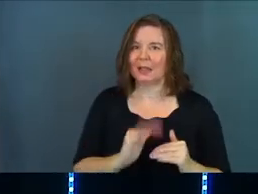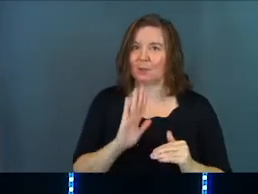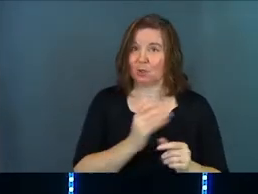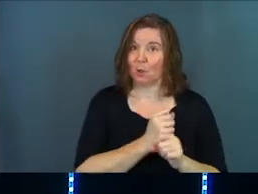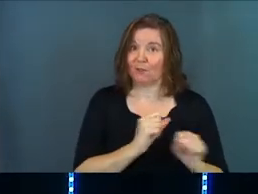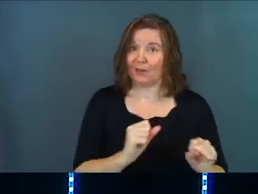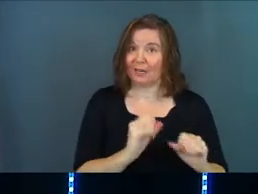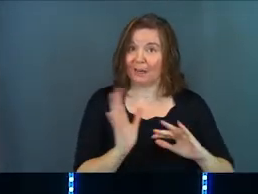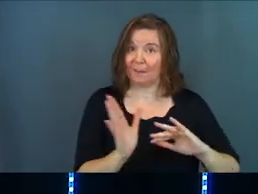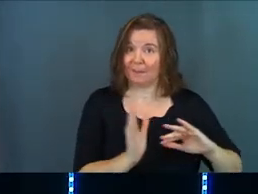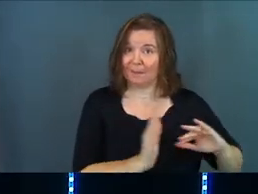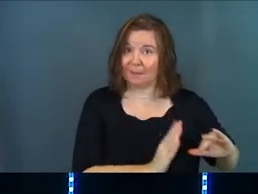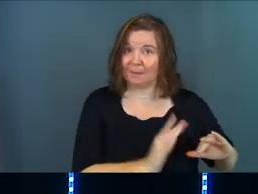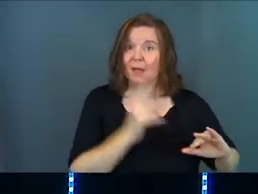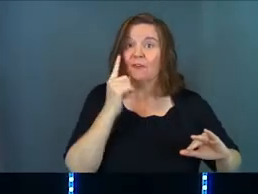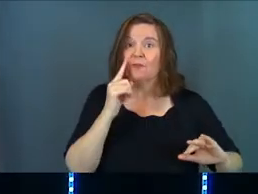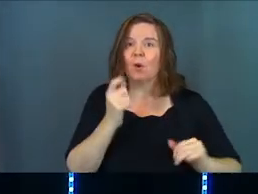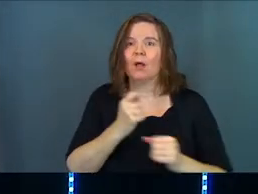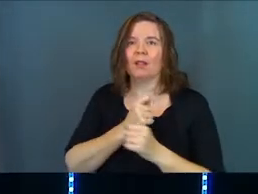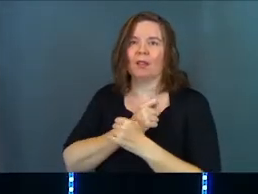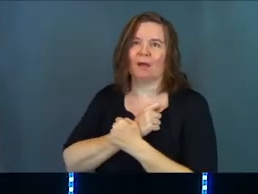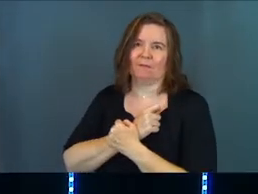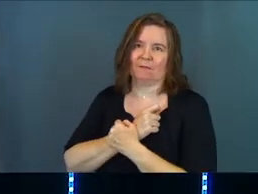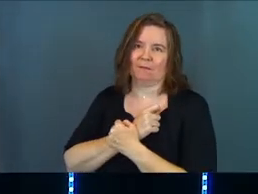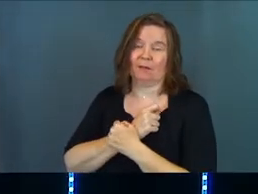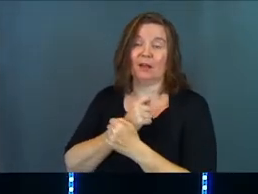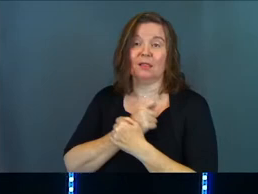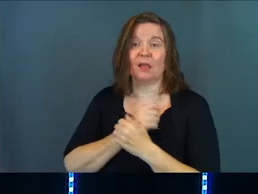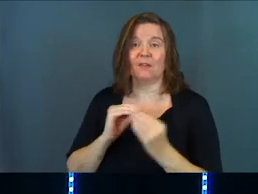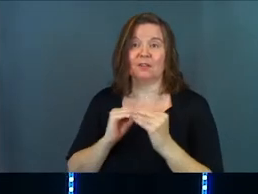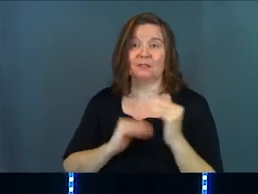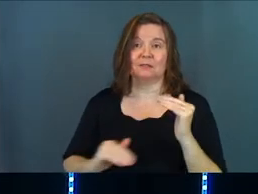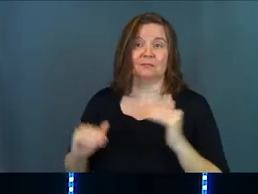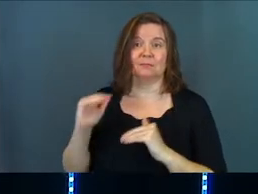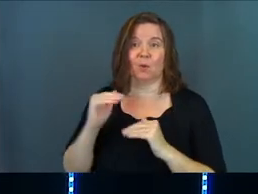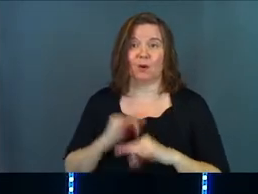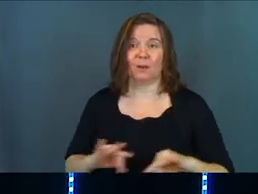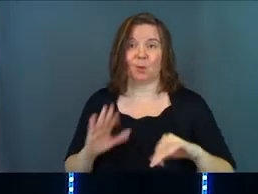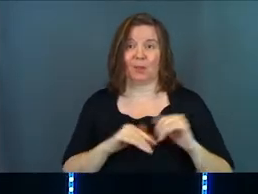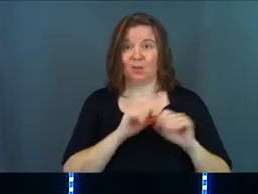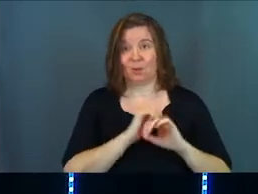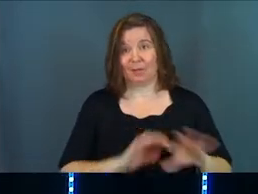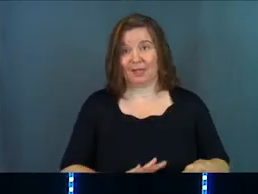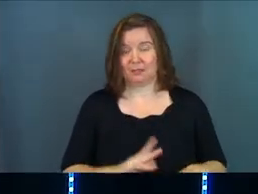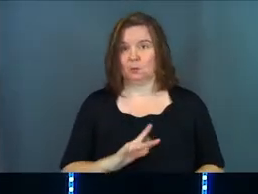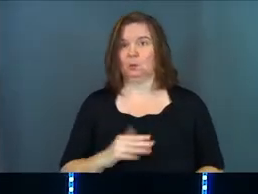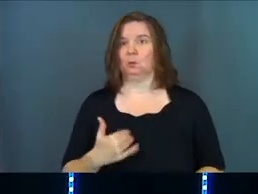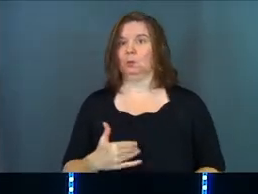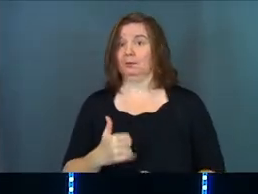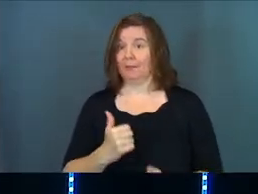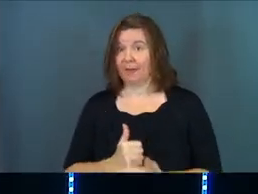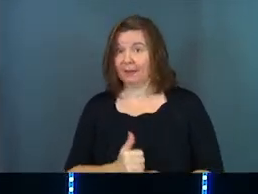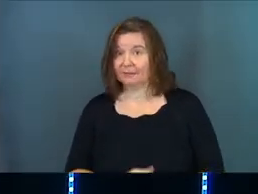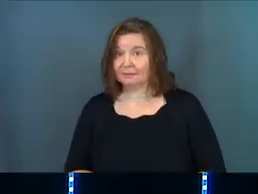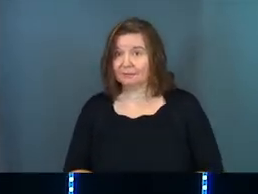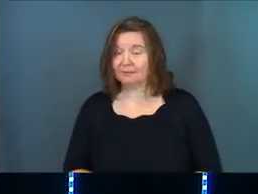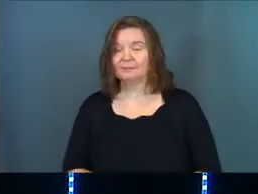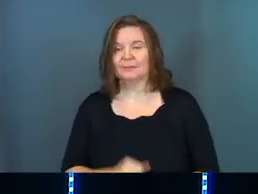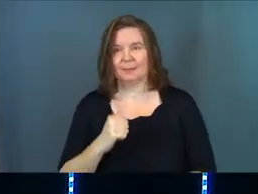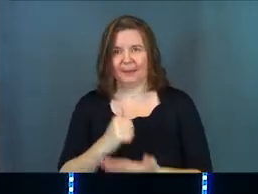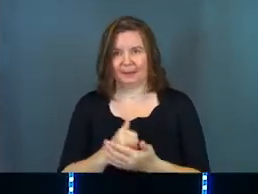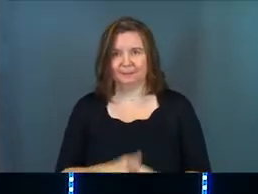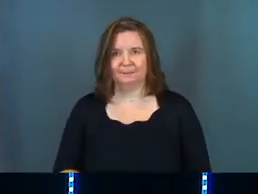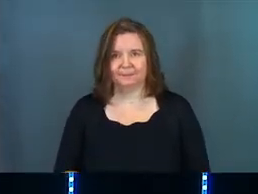your freedom for love. Love is more important than your blessing. Ooh, amen? Amen.